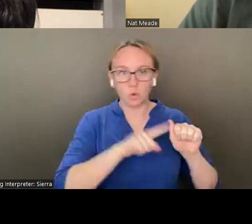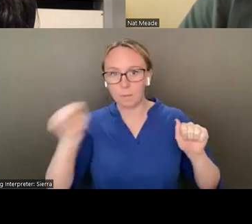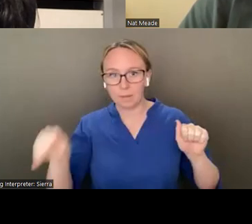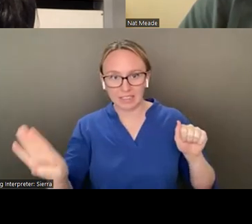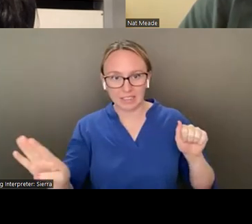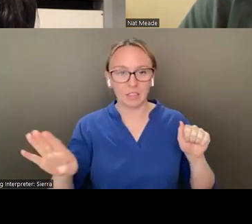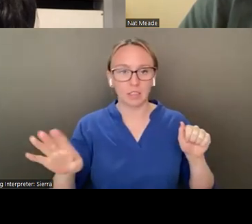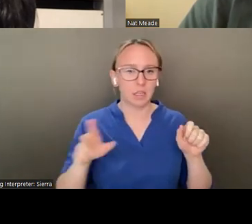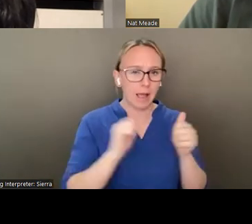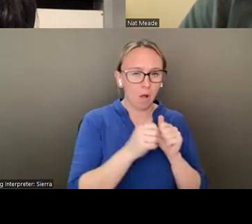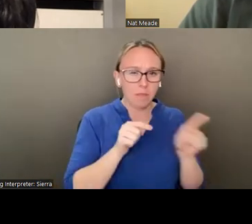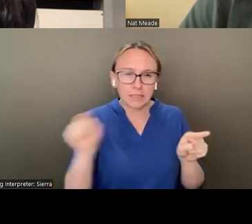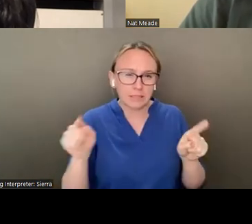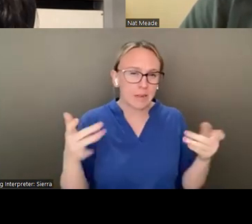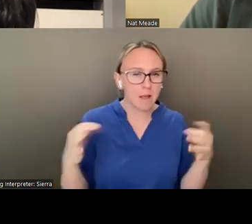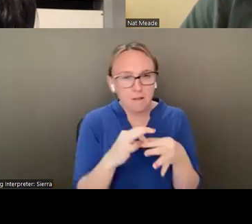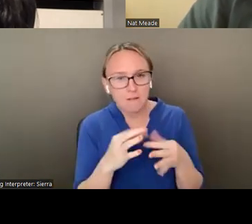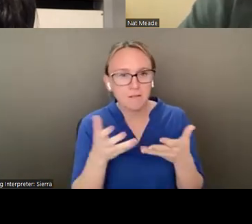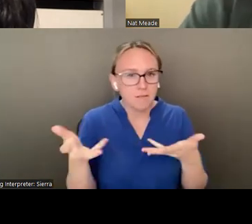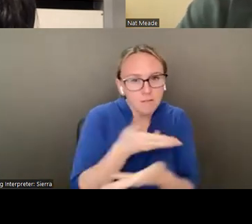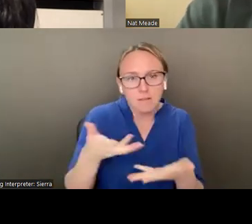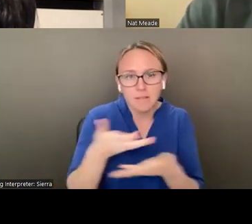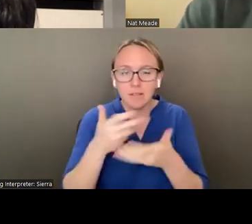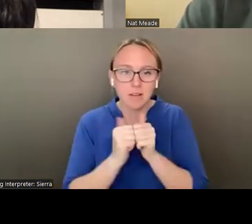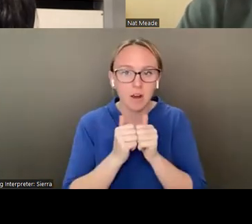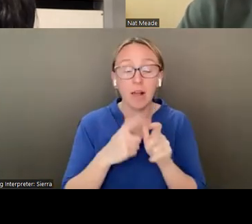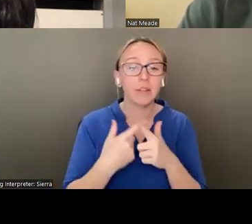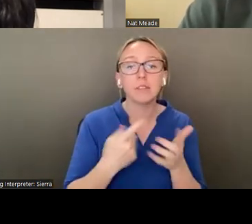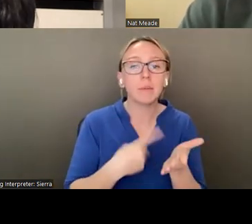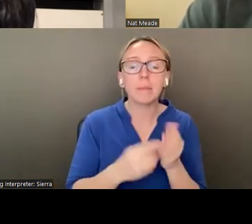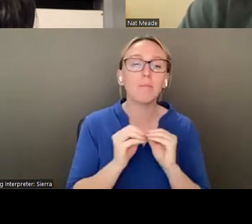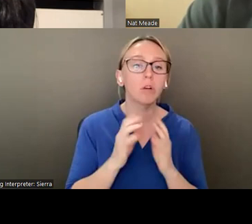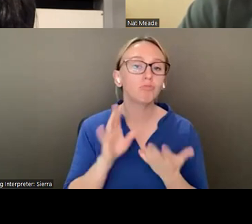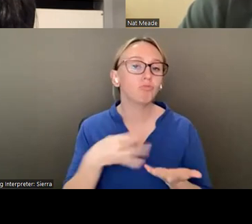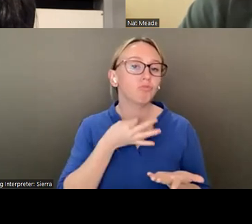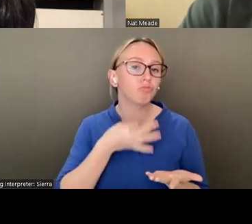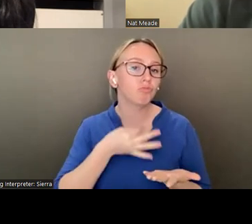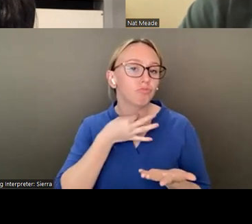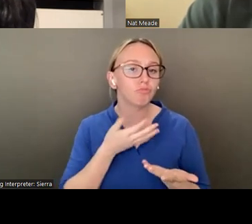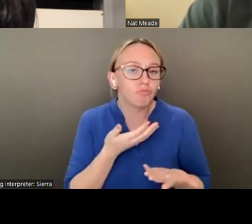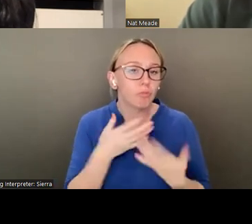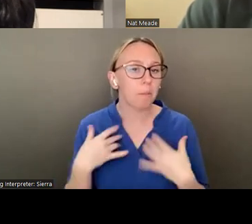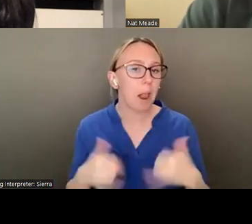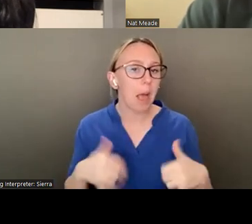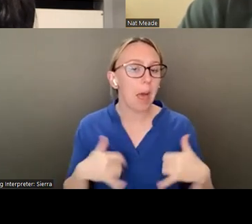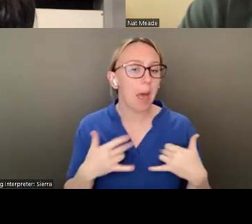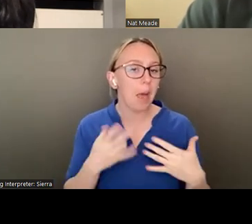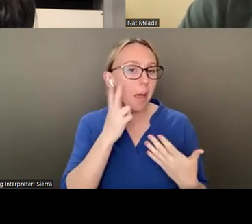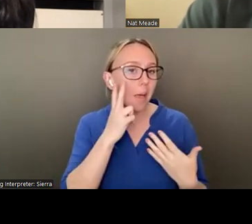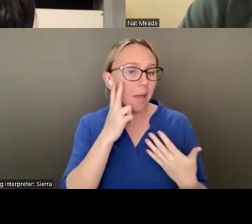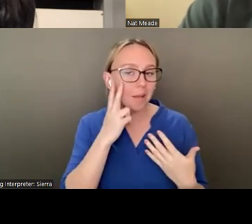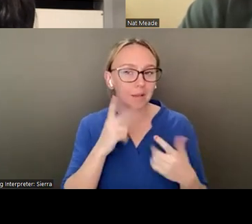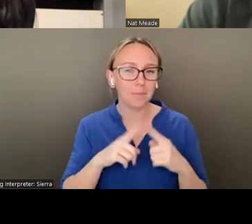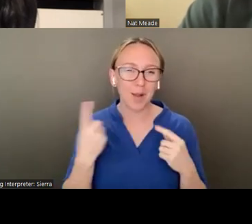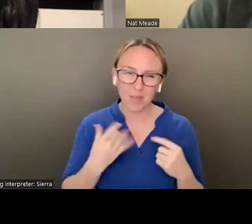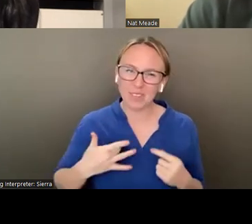and talk to one another. And then sometimes it's just a calmer curiosity, a playfulness. Um, but it always feels good